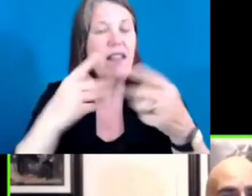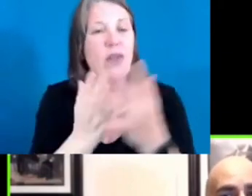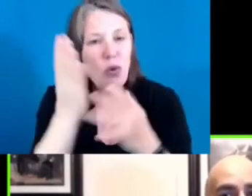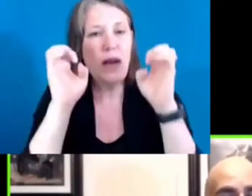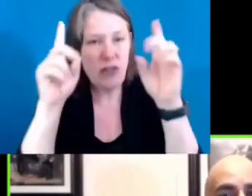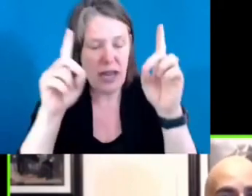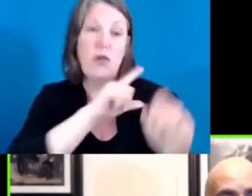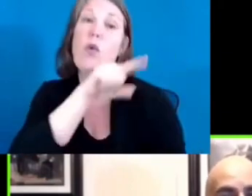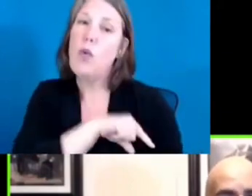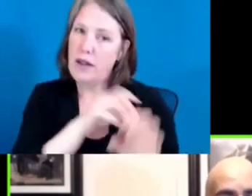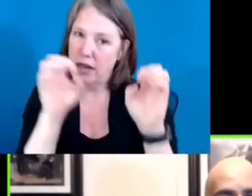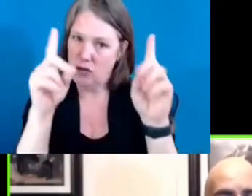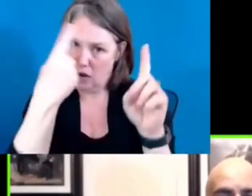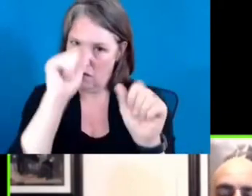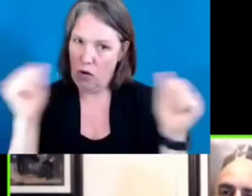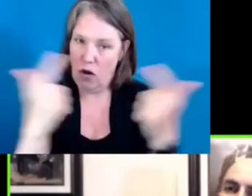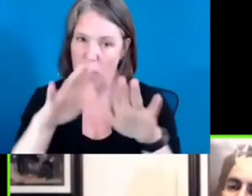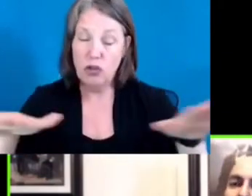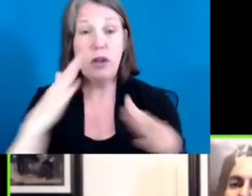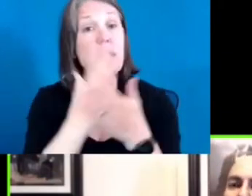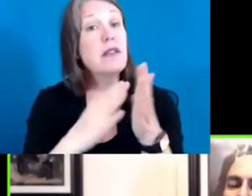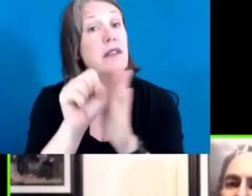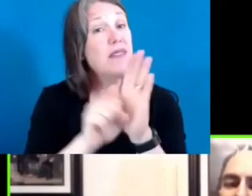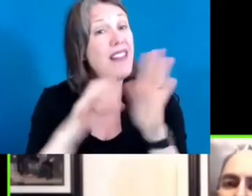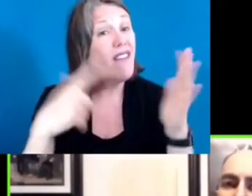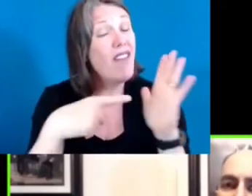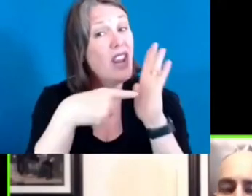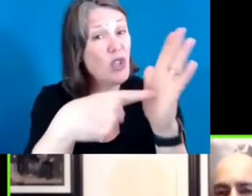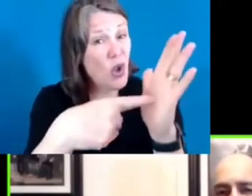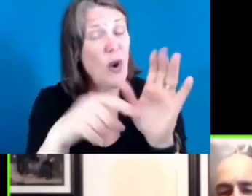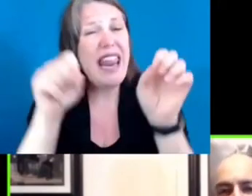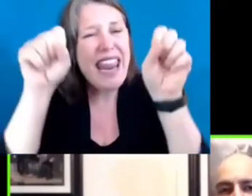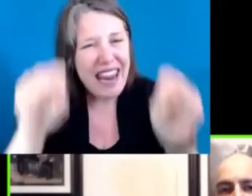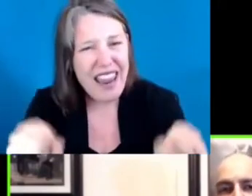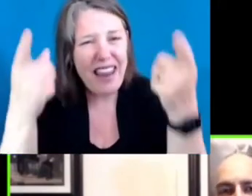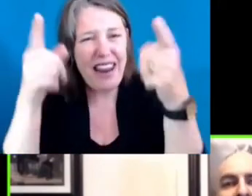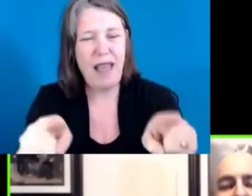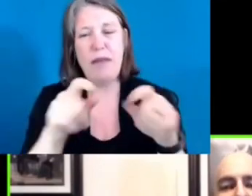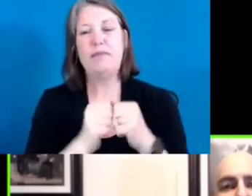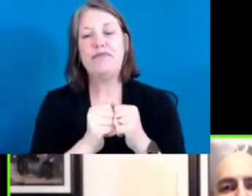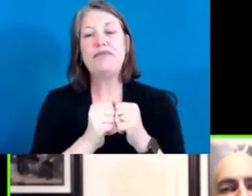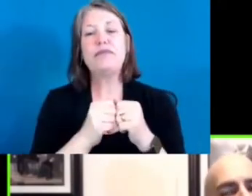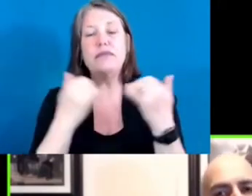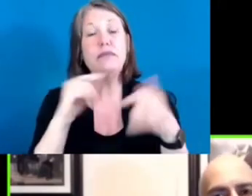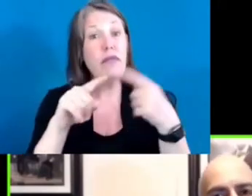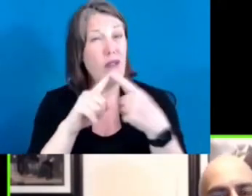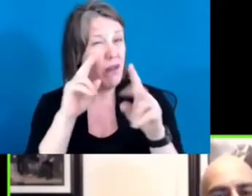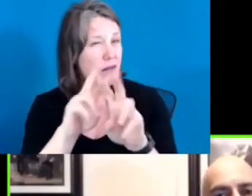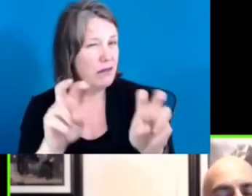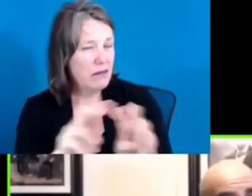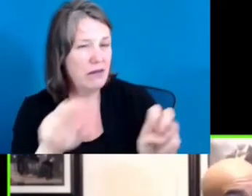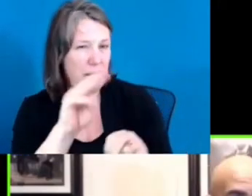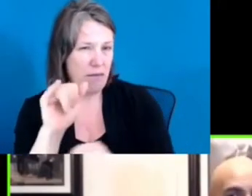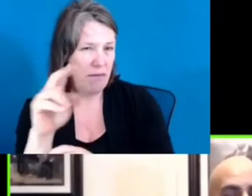it absolutely can be done. So when we looked at Minnesota, what we realized is politics seems to be getting in the way.